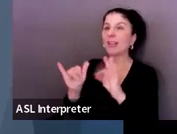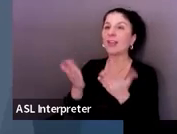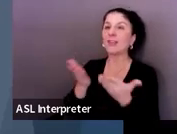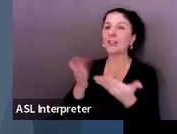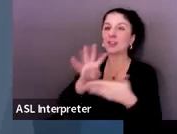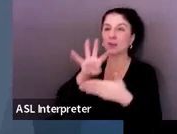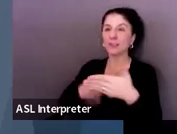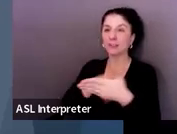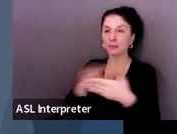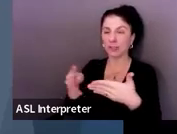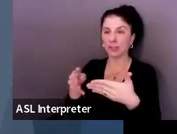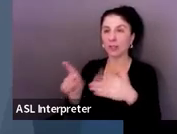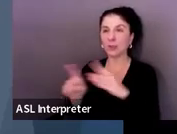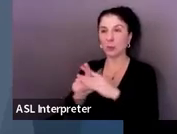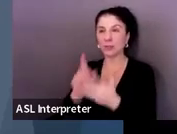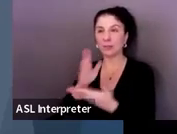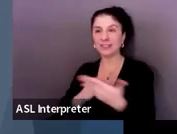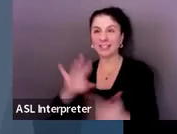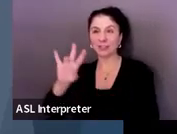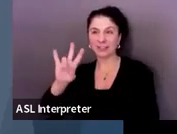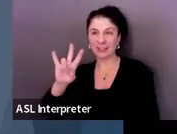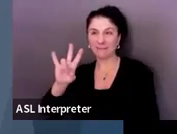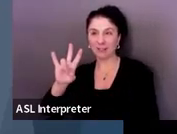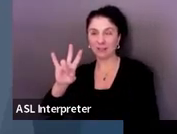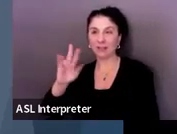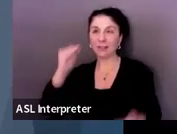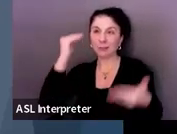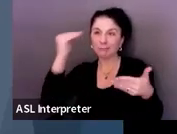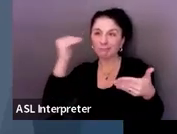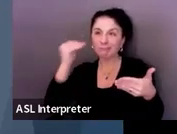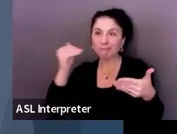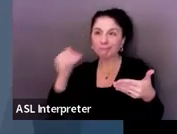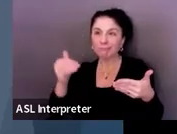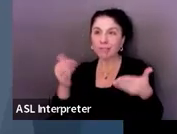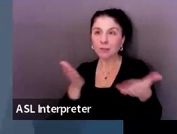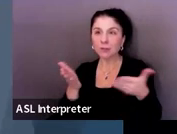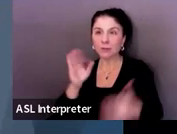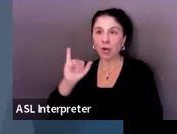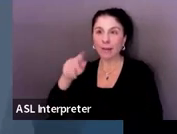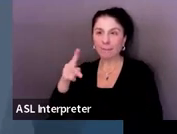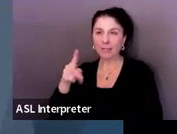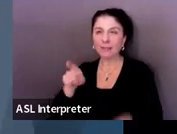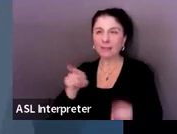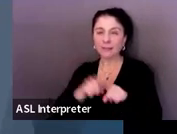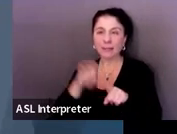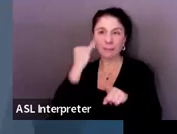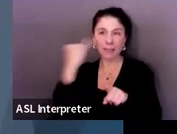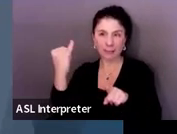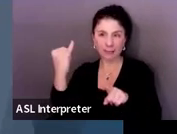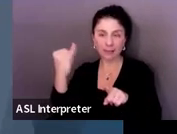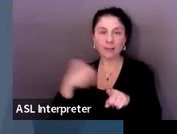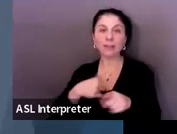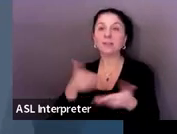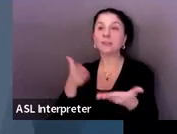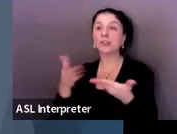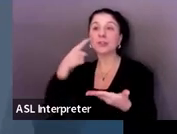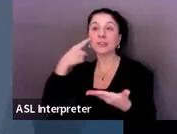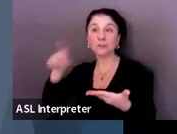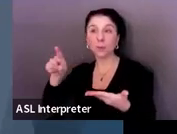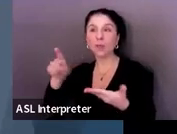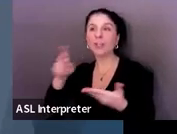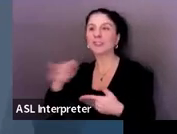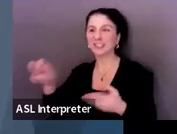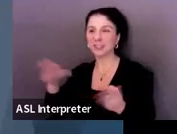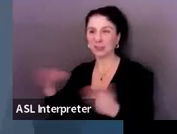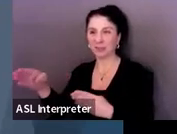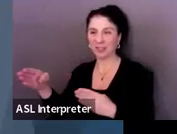Section 7, where you outline the services for the IEP. This is kind of like the services for the transition plan, if you think about it that way.